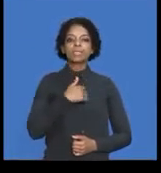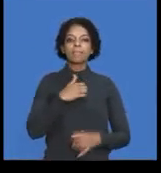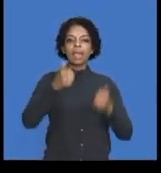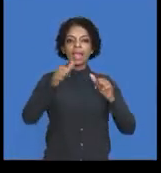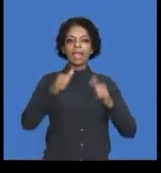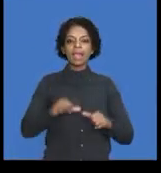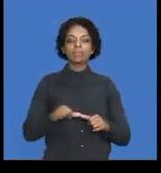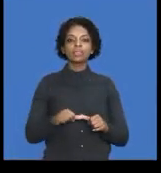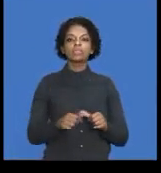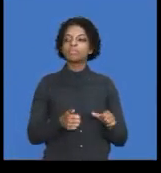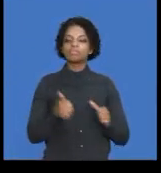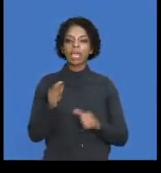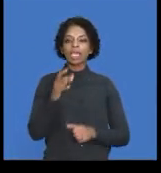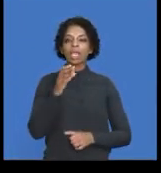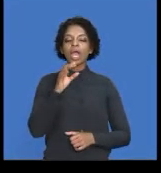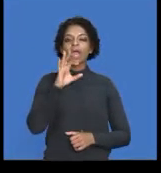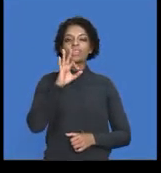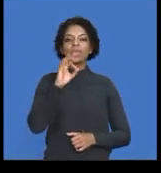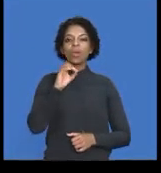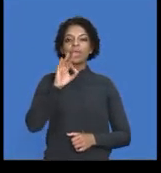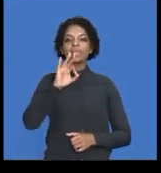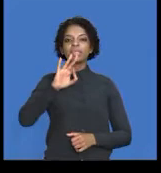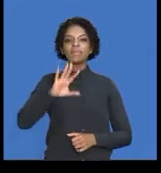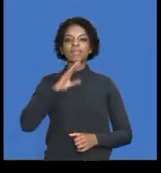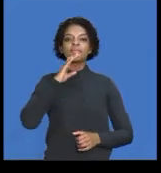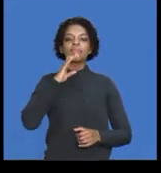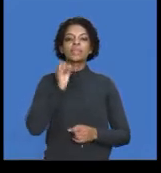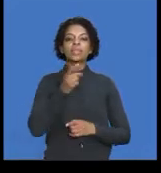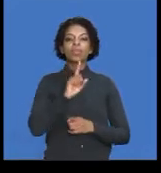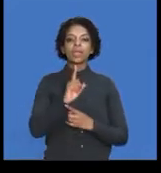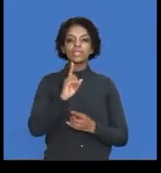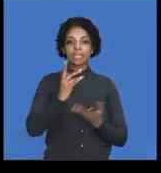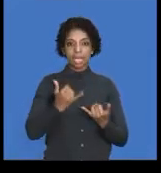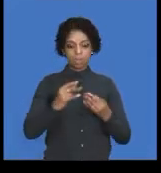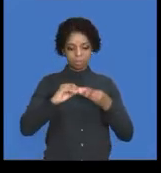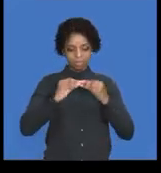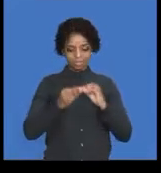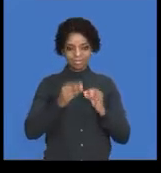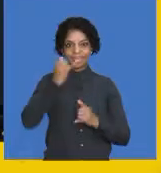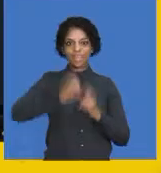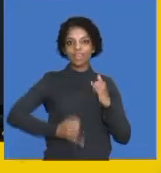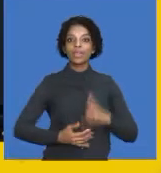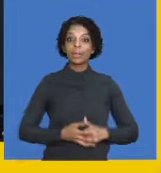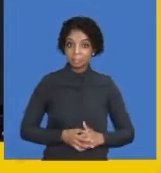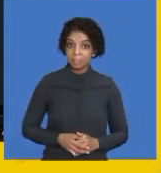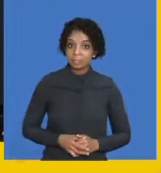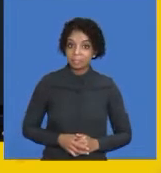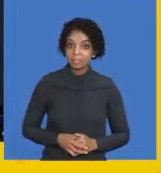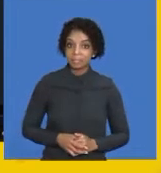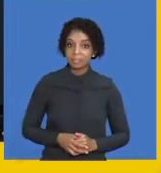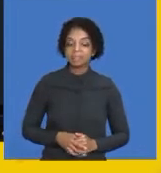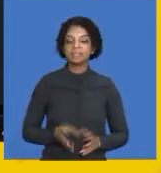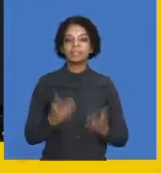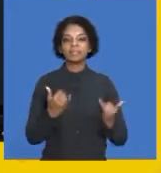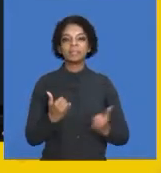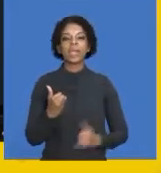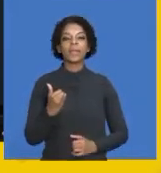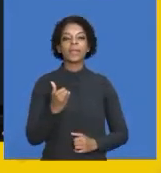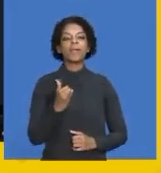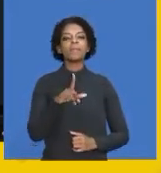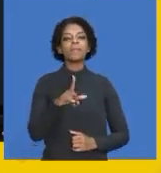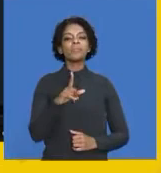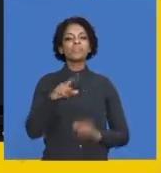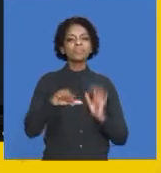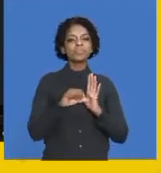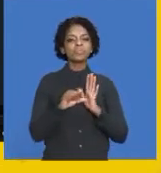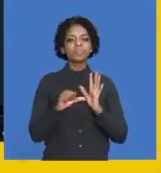account by 3035, it means I'm only cancelling out the error. Do you see that? And therefore, in